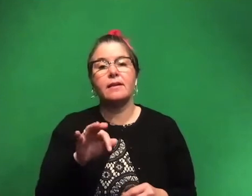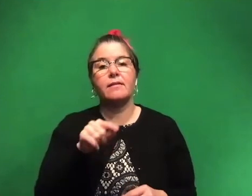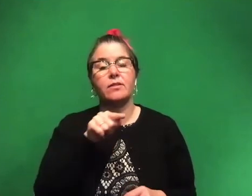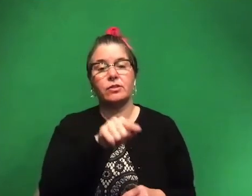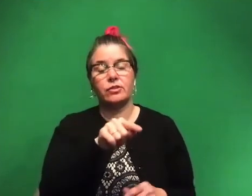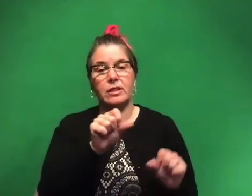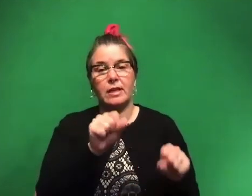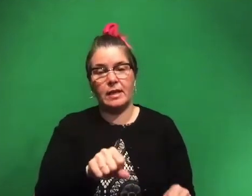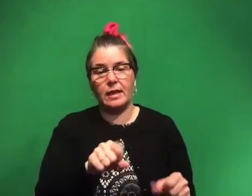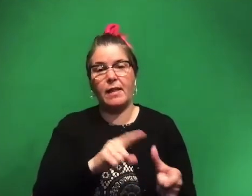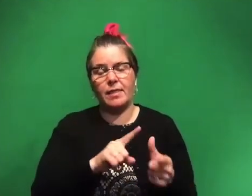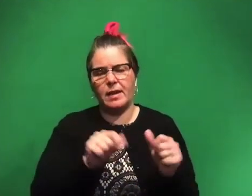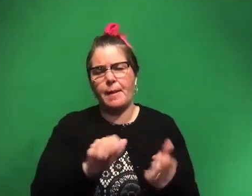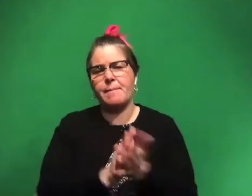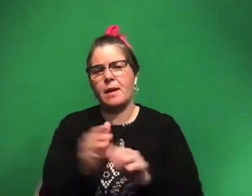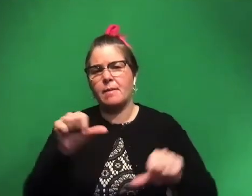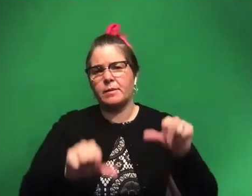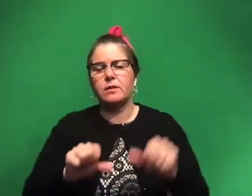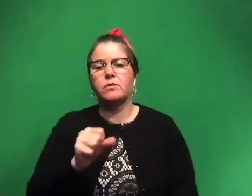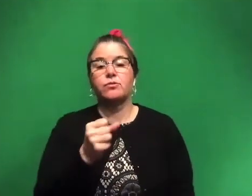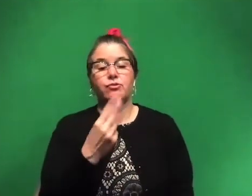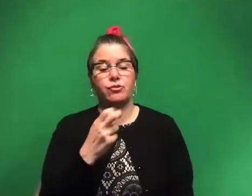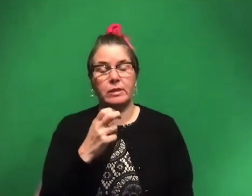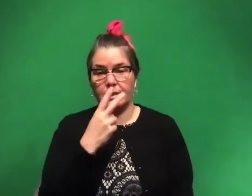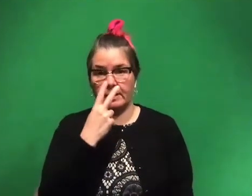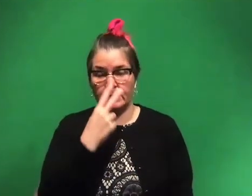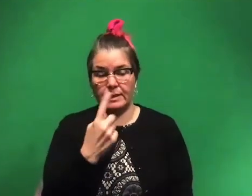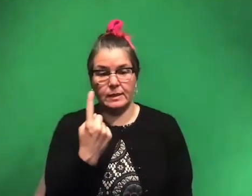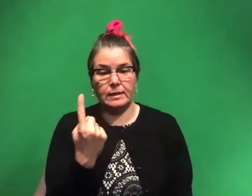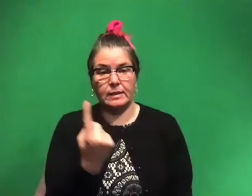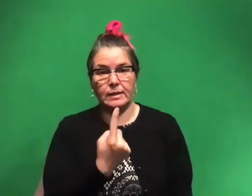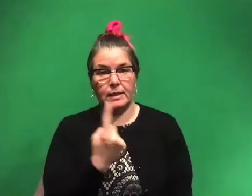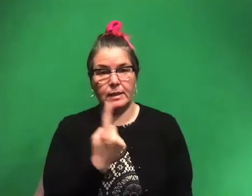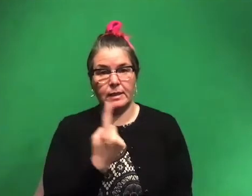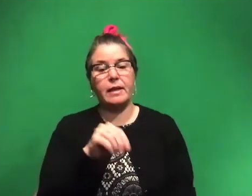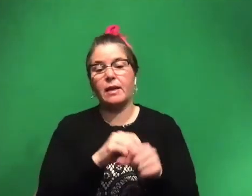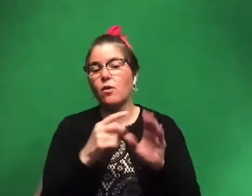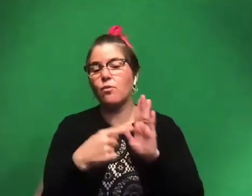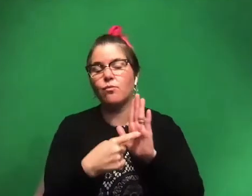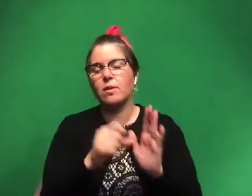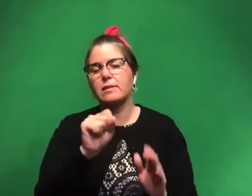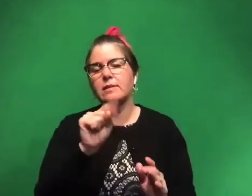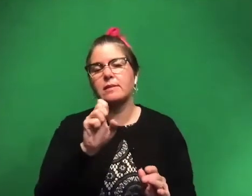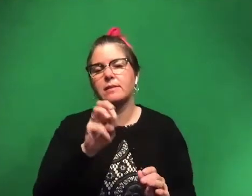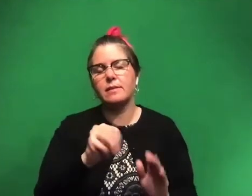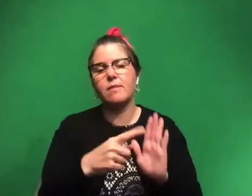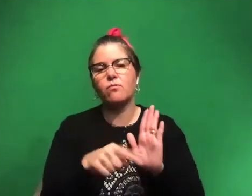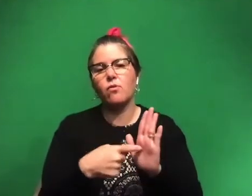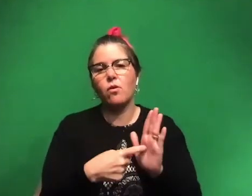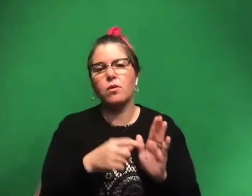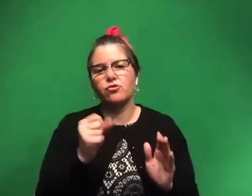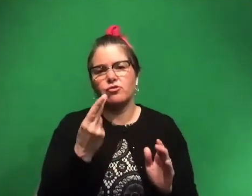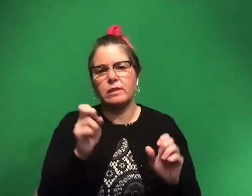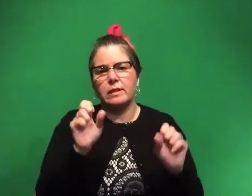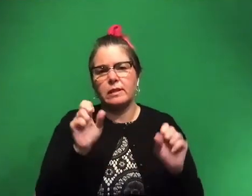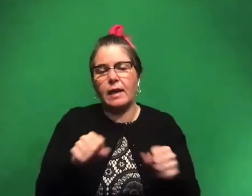then she can become a scientist. So if she sees somebody in a role, in a STEM role, then she can become